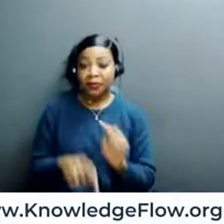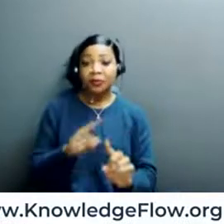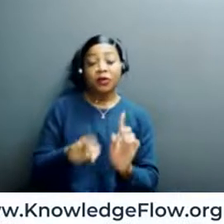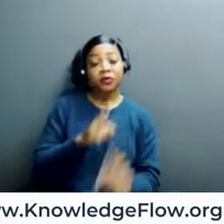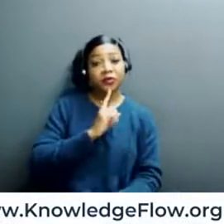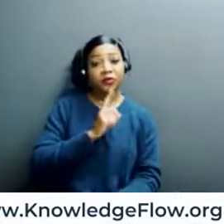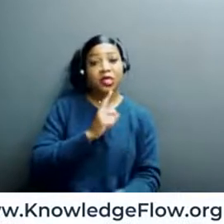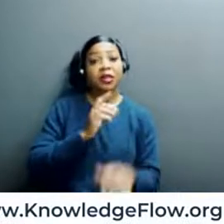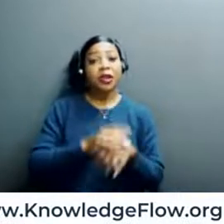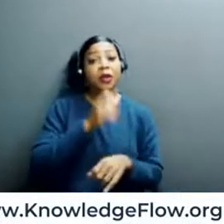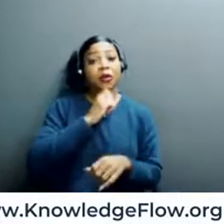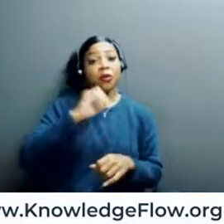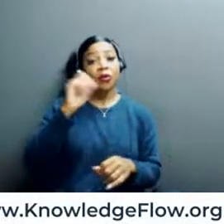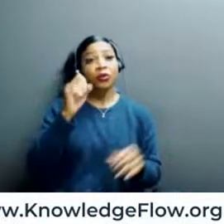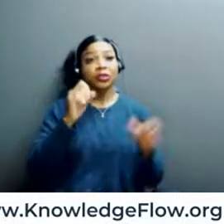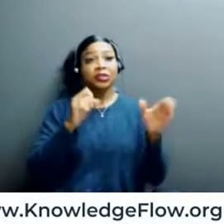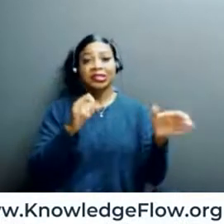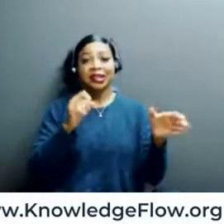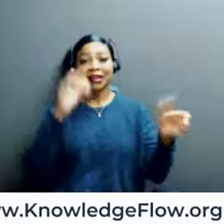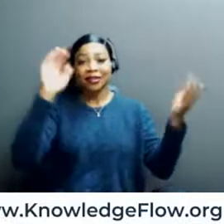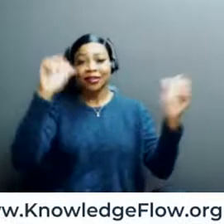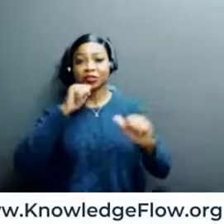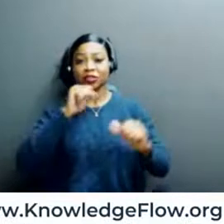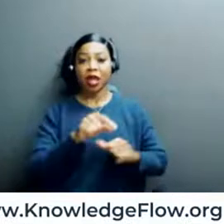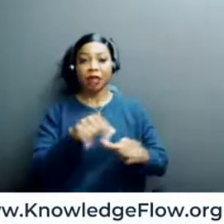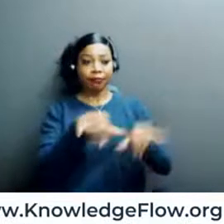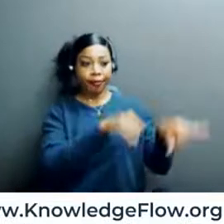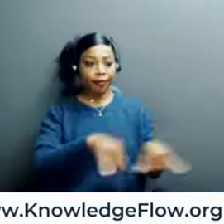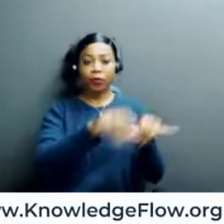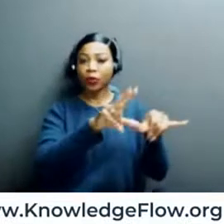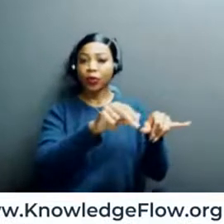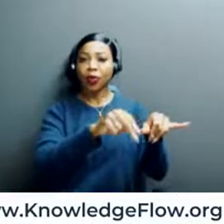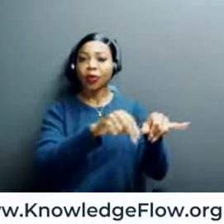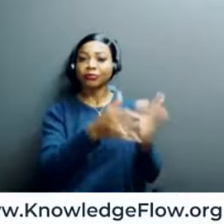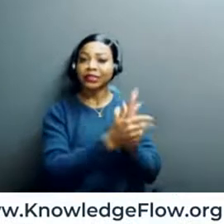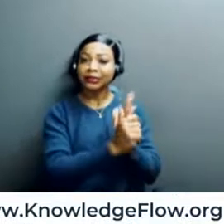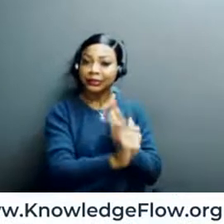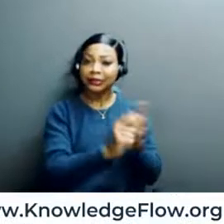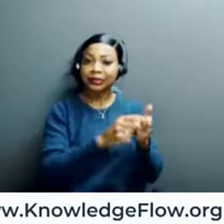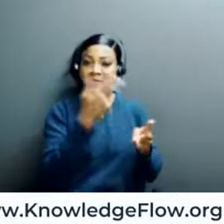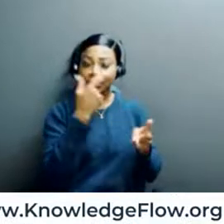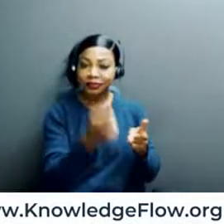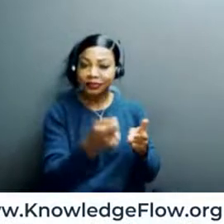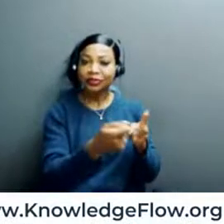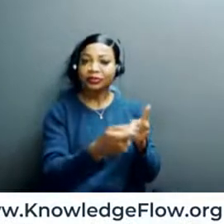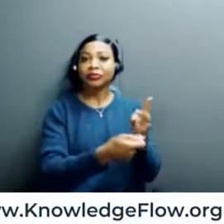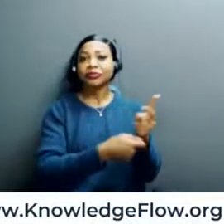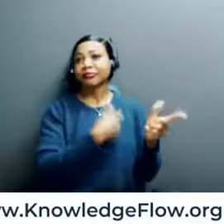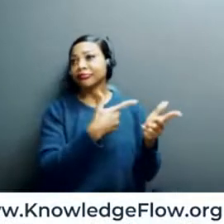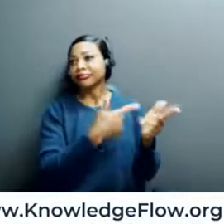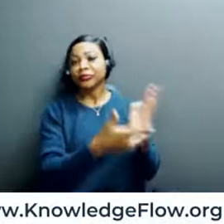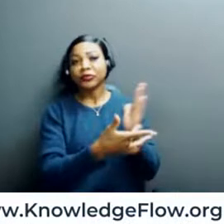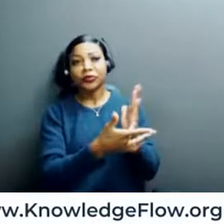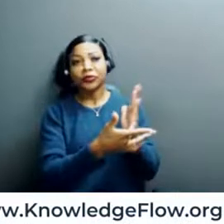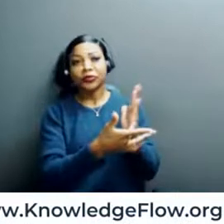adults are not a homogenous group. They have varying levels of skills and interest in technology. And so to